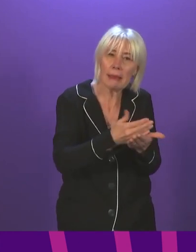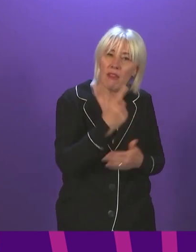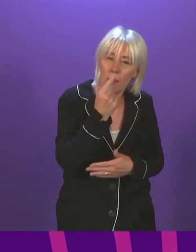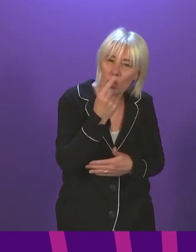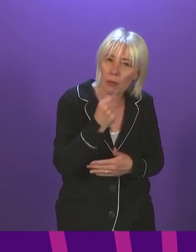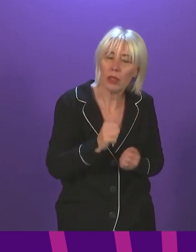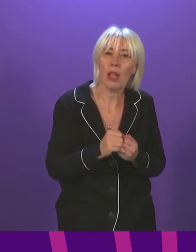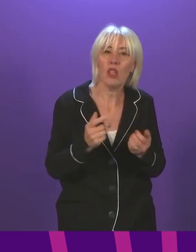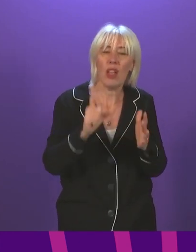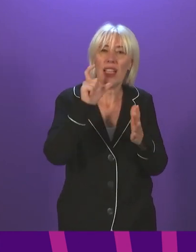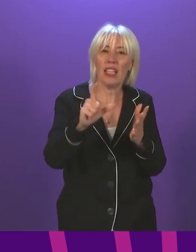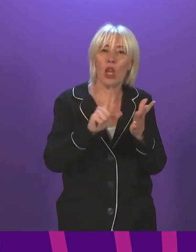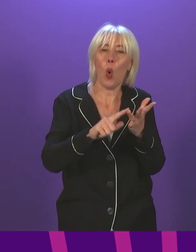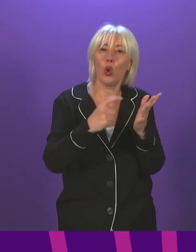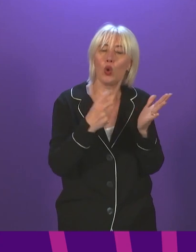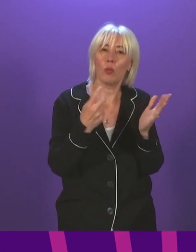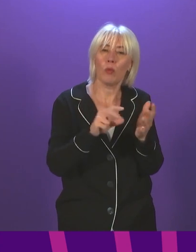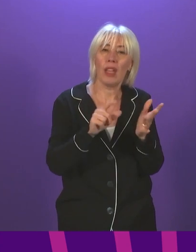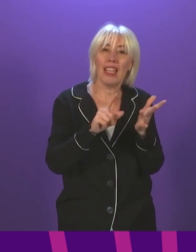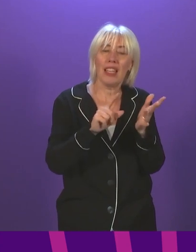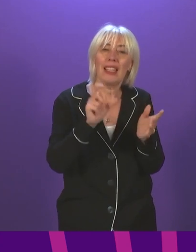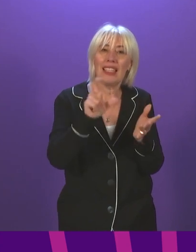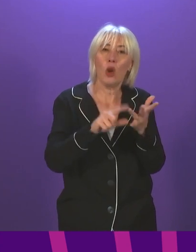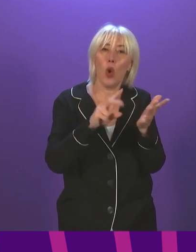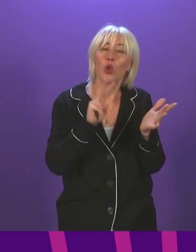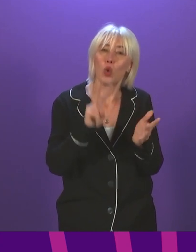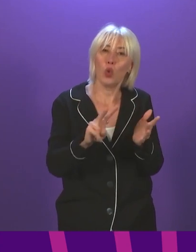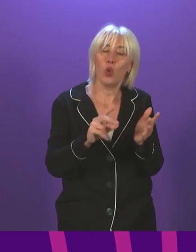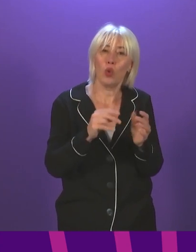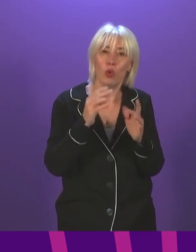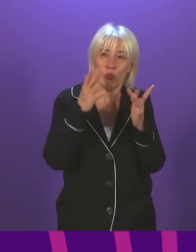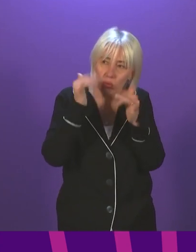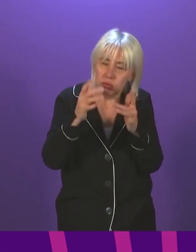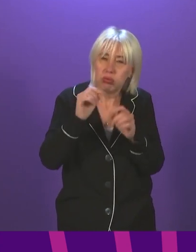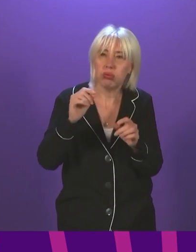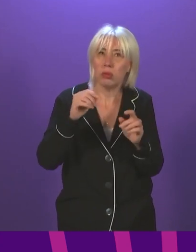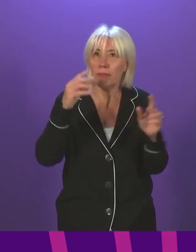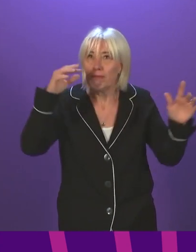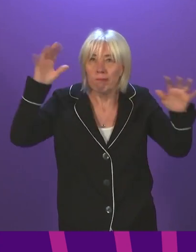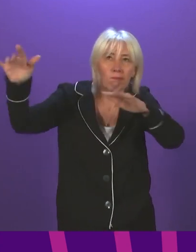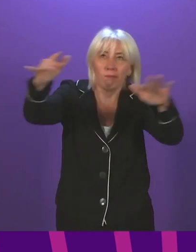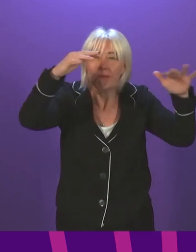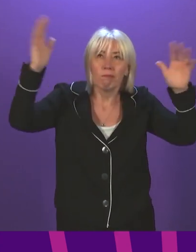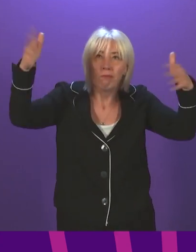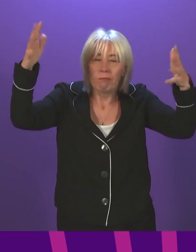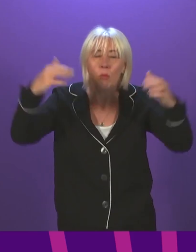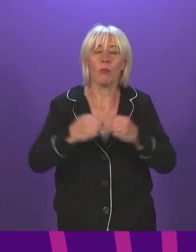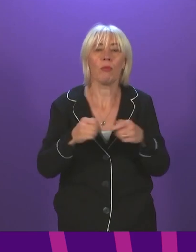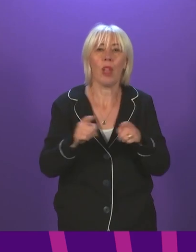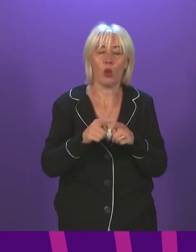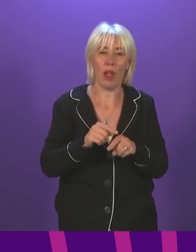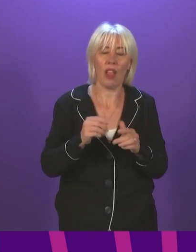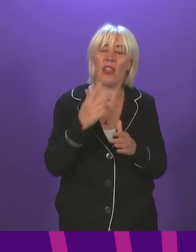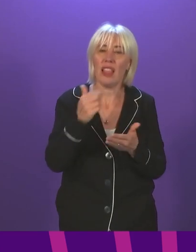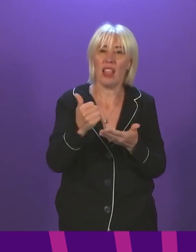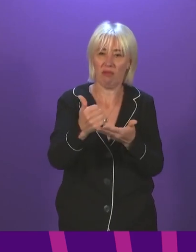use of carbon dioxide monitors and improved ventilation. We have also received further advice from the advisory subgroup on education,